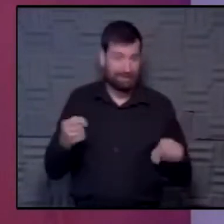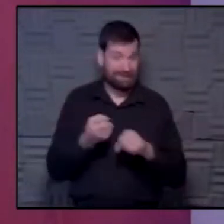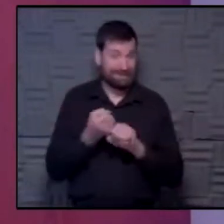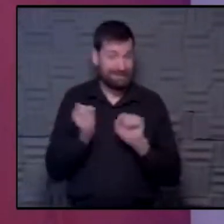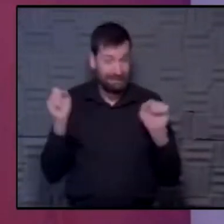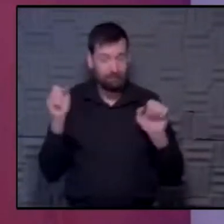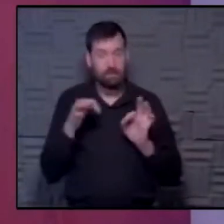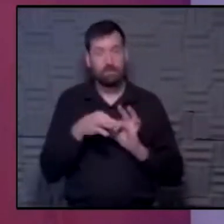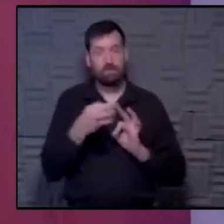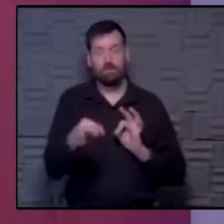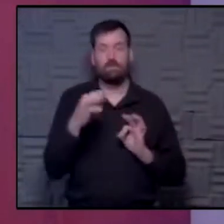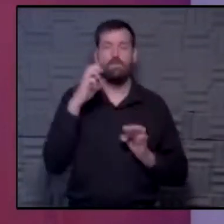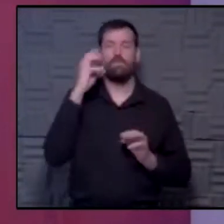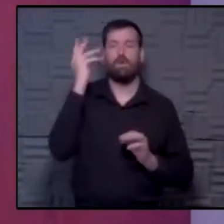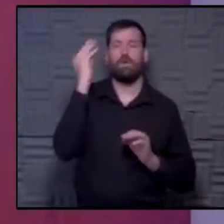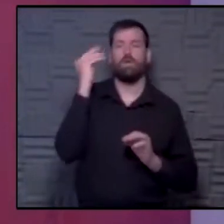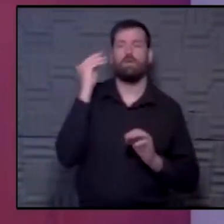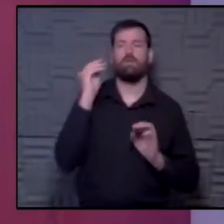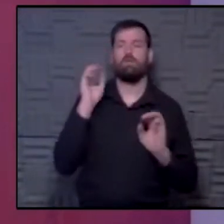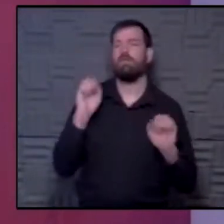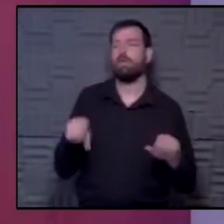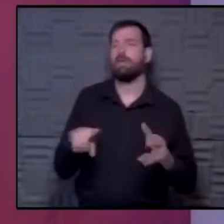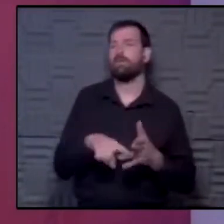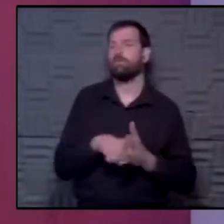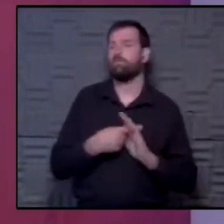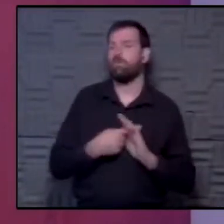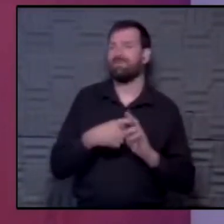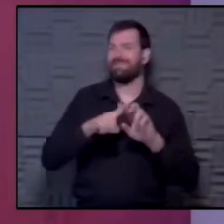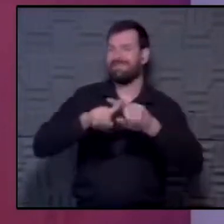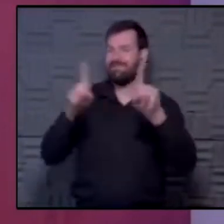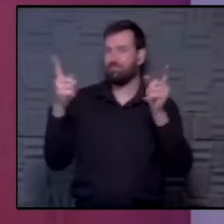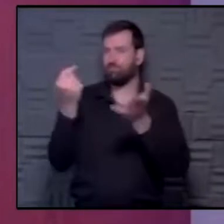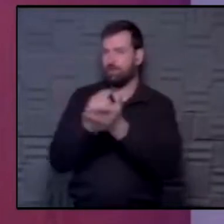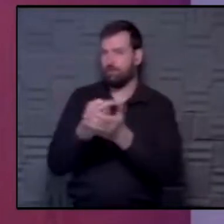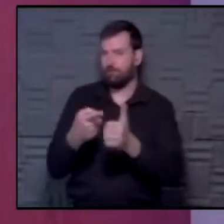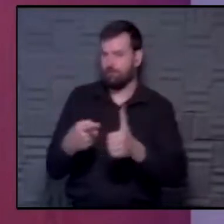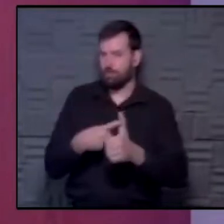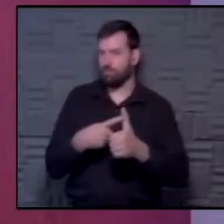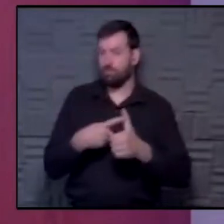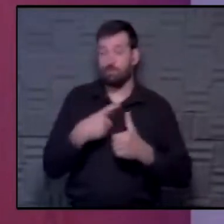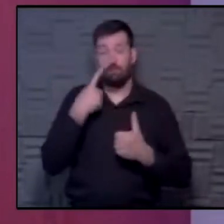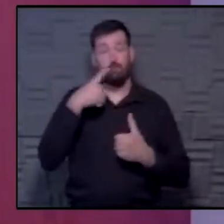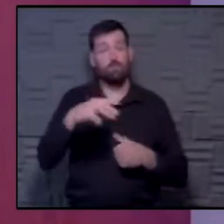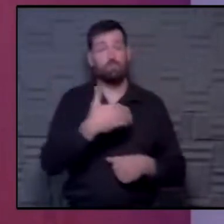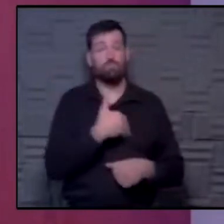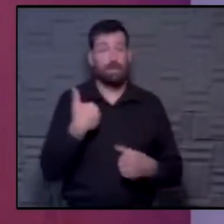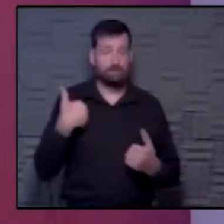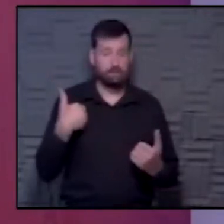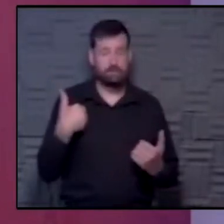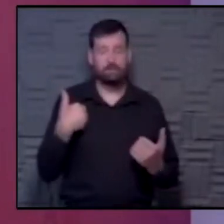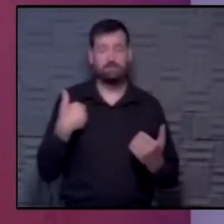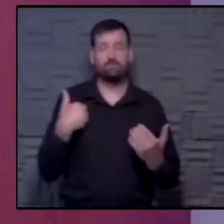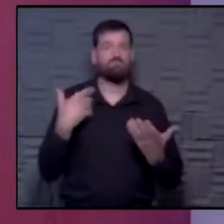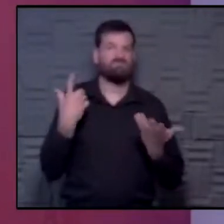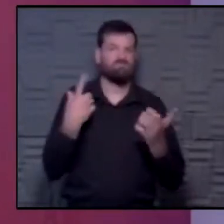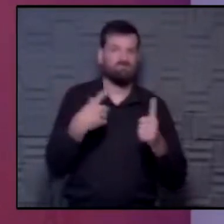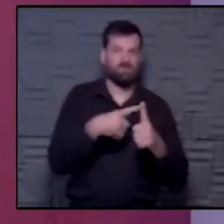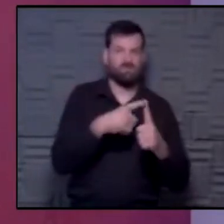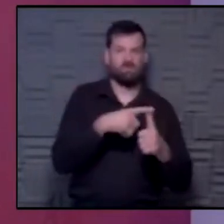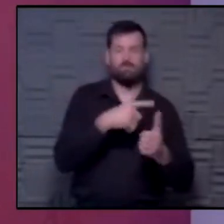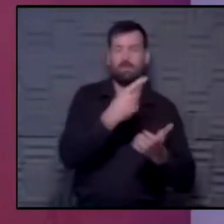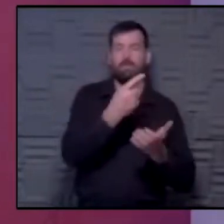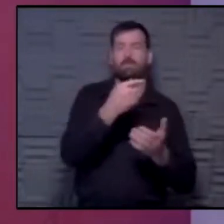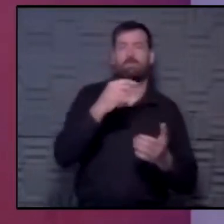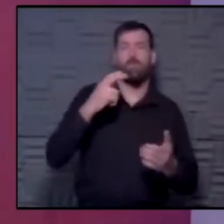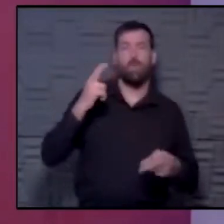patients is we thought about whether they could start with other treatments before surgery. So for breast cancer, some women could start hormone therapy before